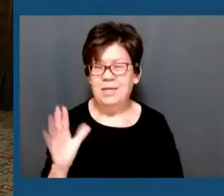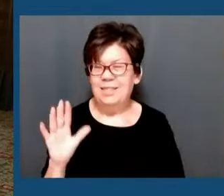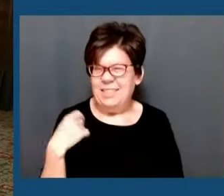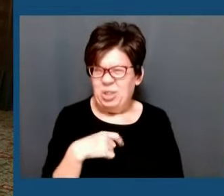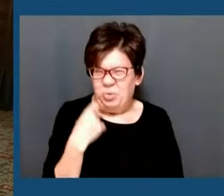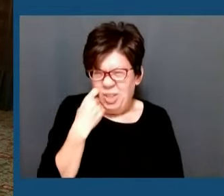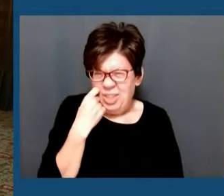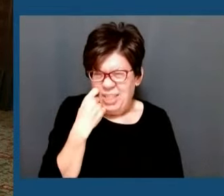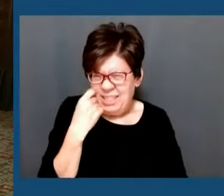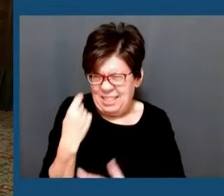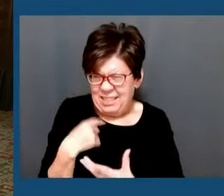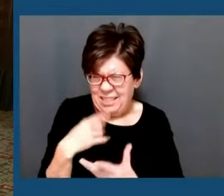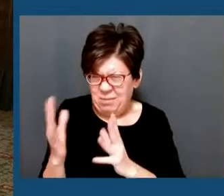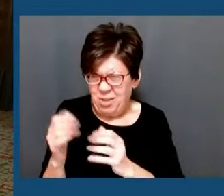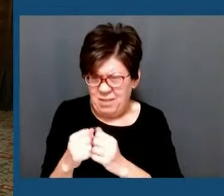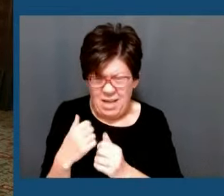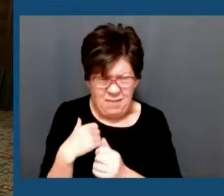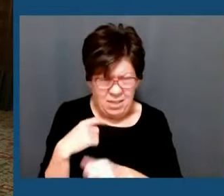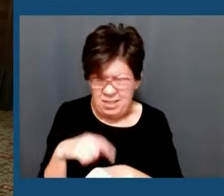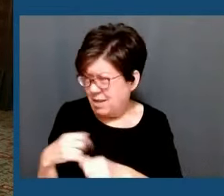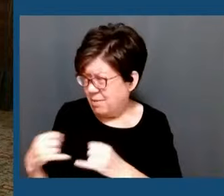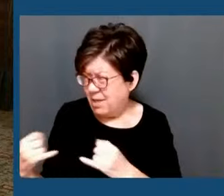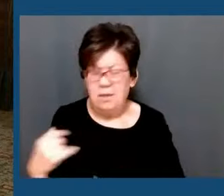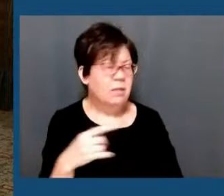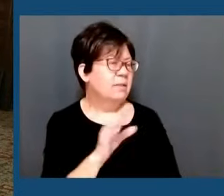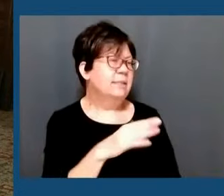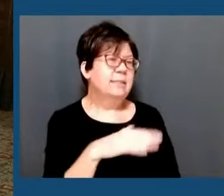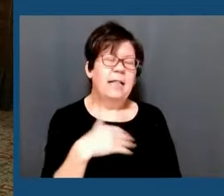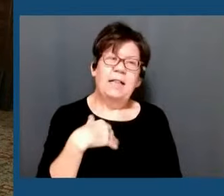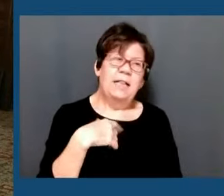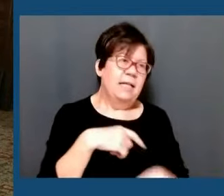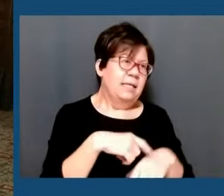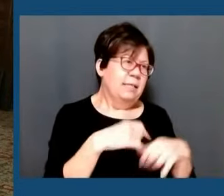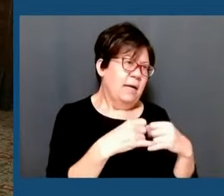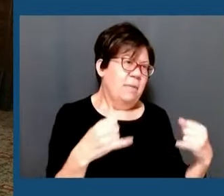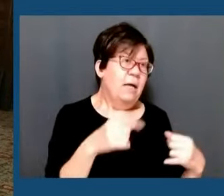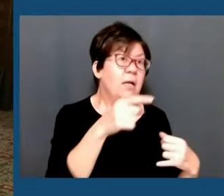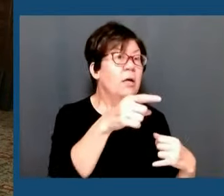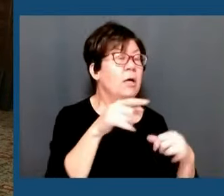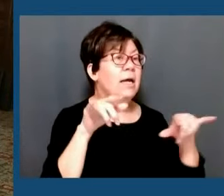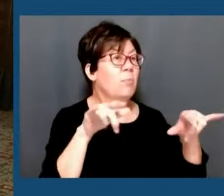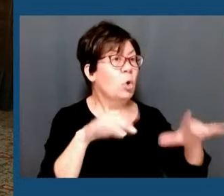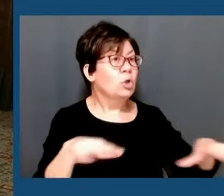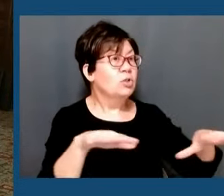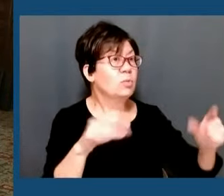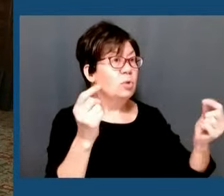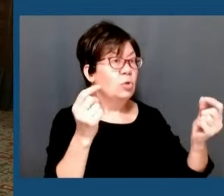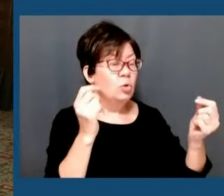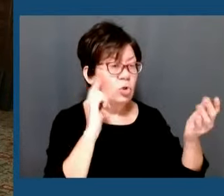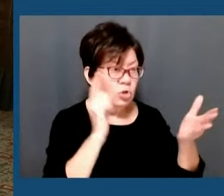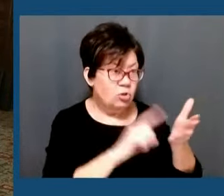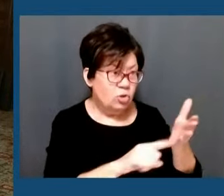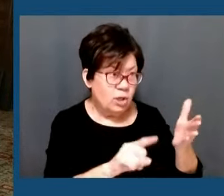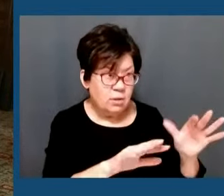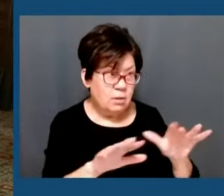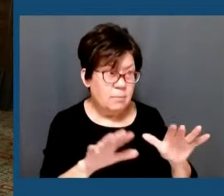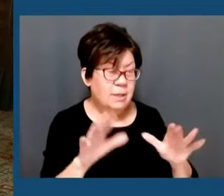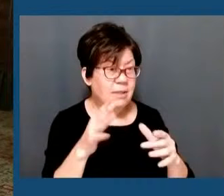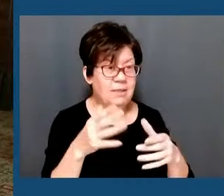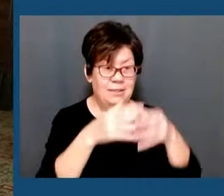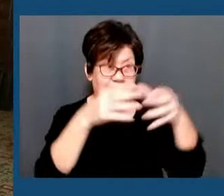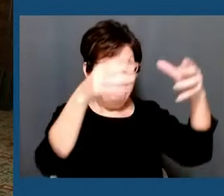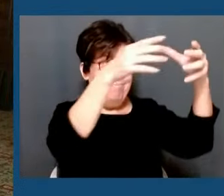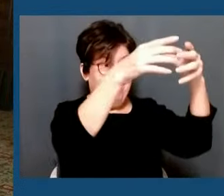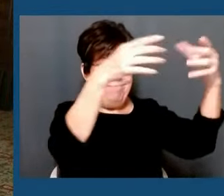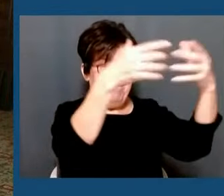have a timeline? of that. Okay, on the We don't have a timeline yet. What they're doing is really confirming that the air traffic control towers are safe to operate